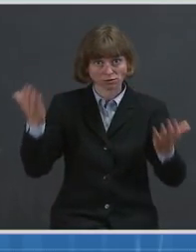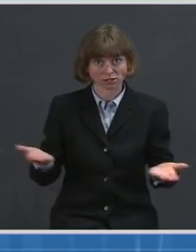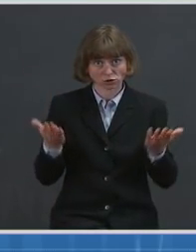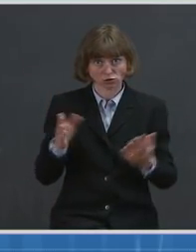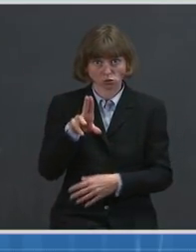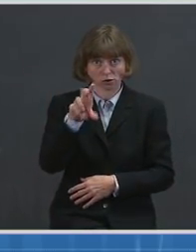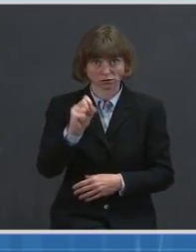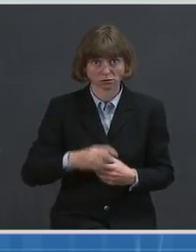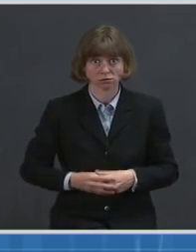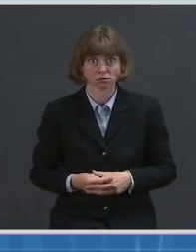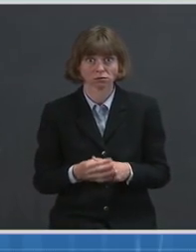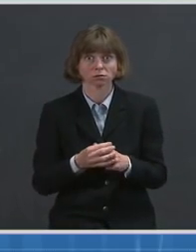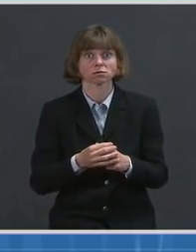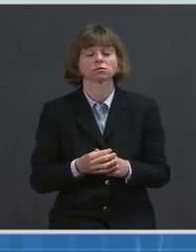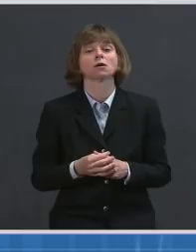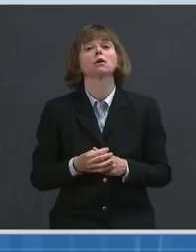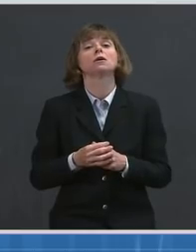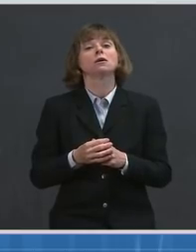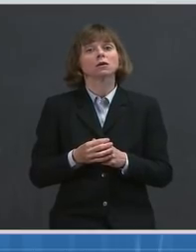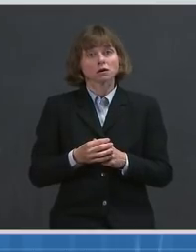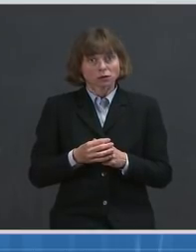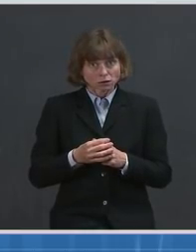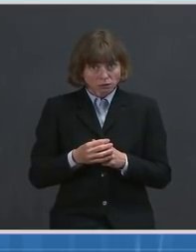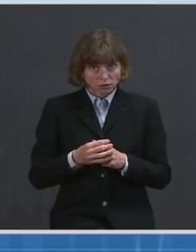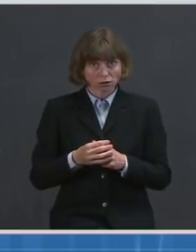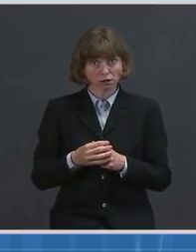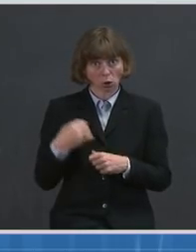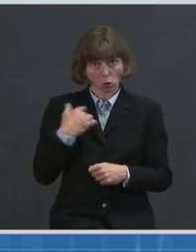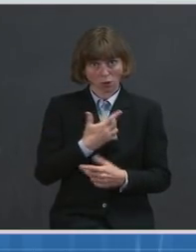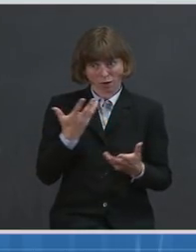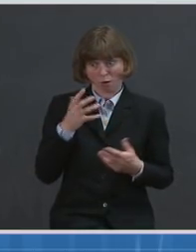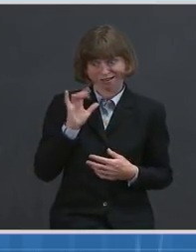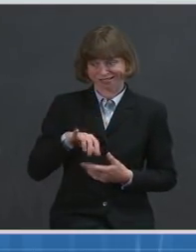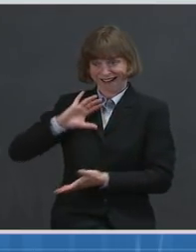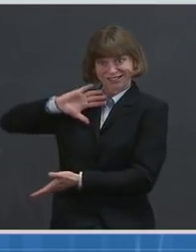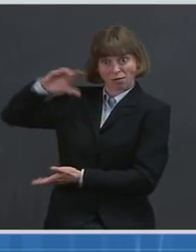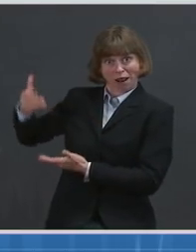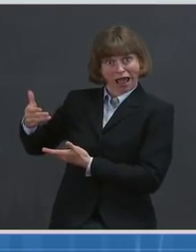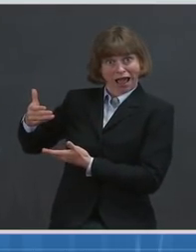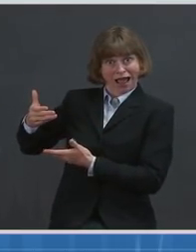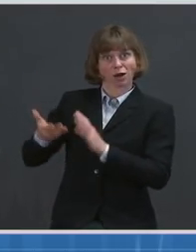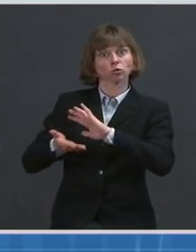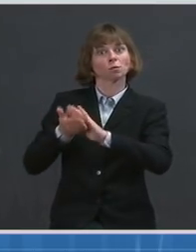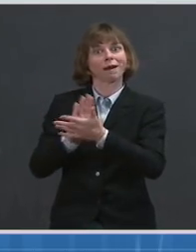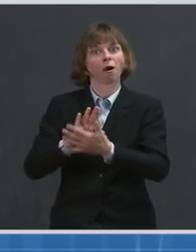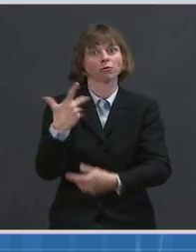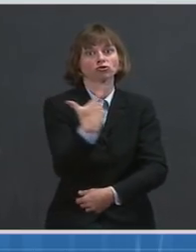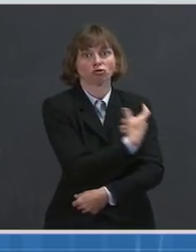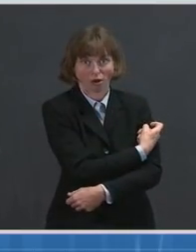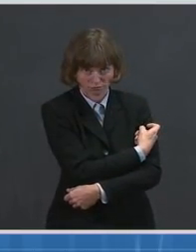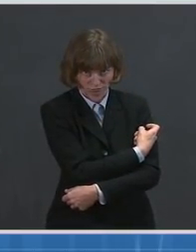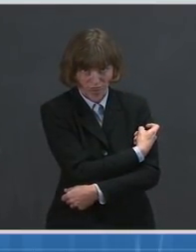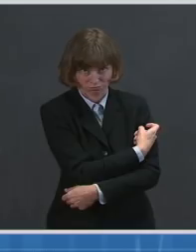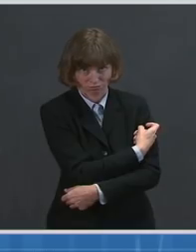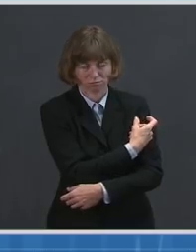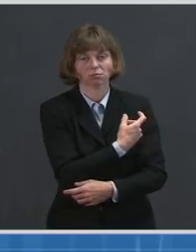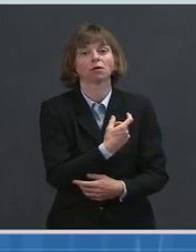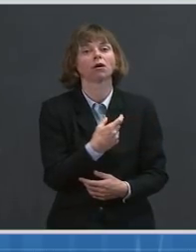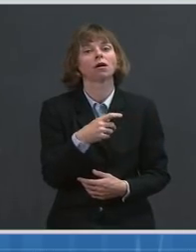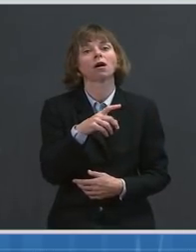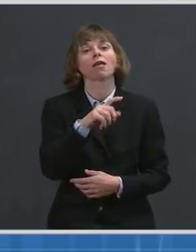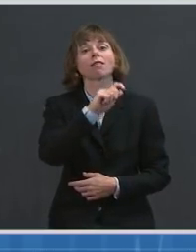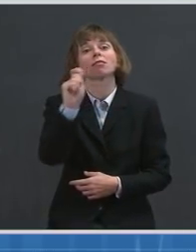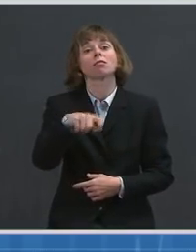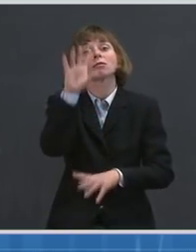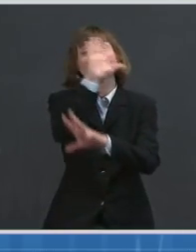To help ensure that we turn vaccine supply into shots in arms, the President announced that we will continue to increase the